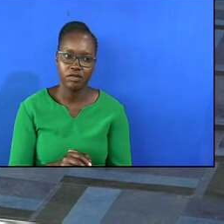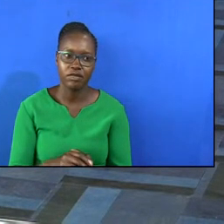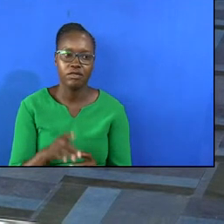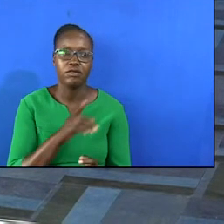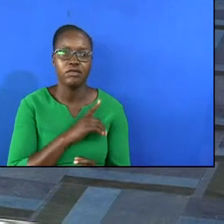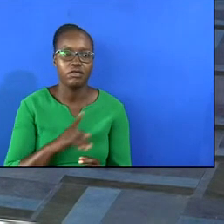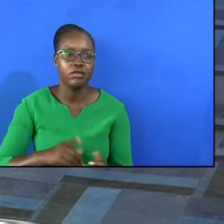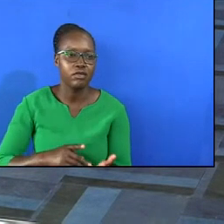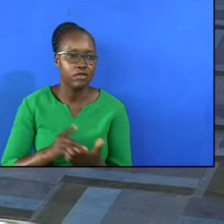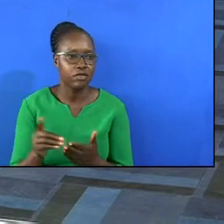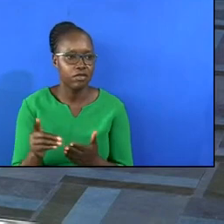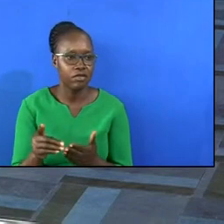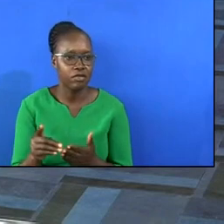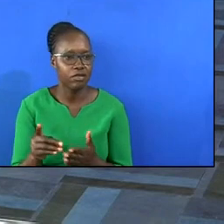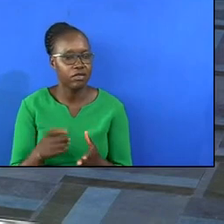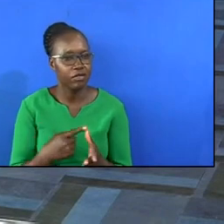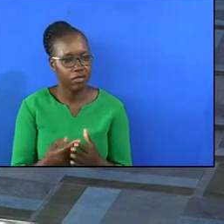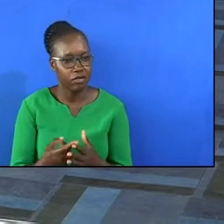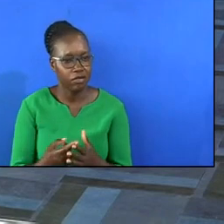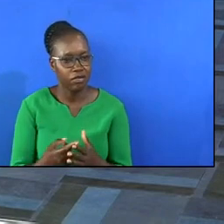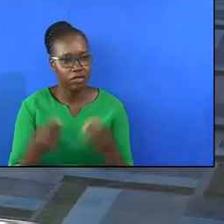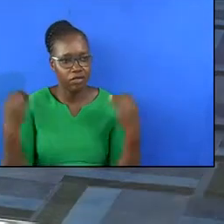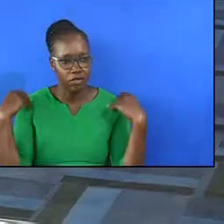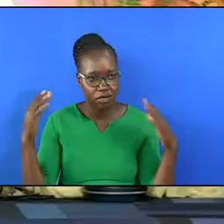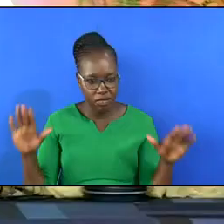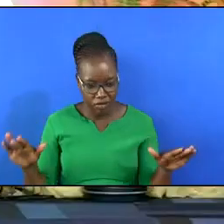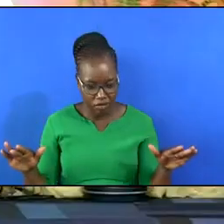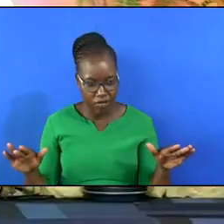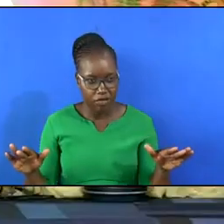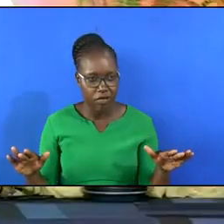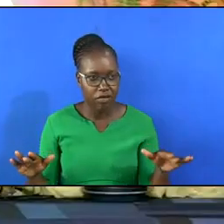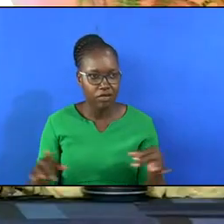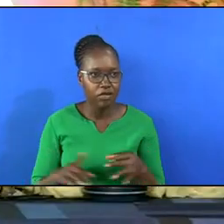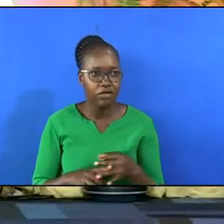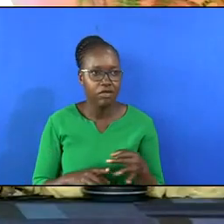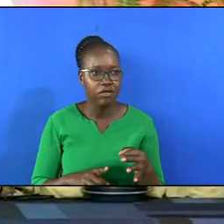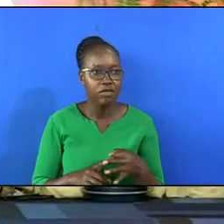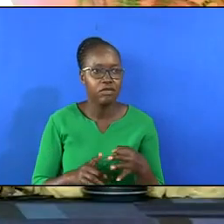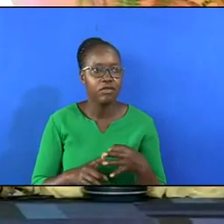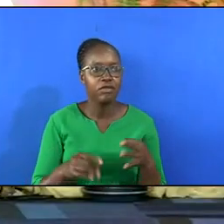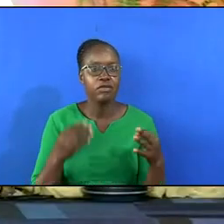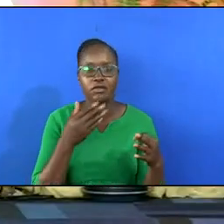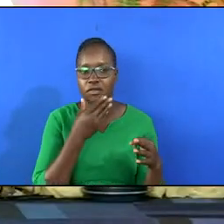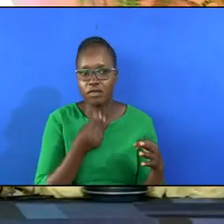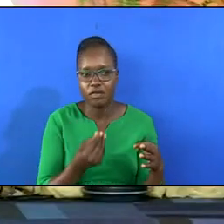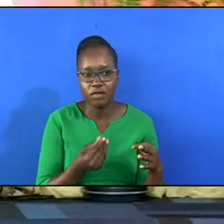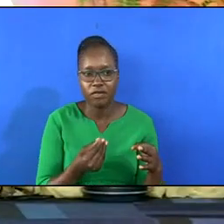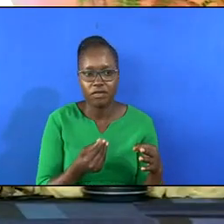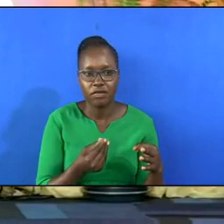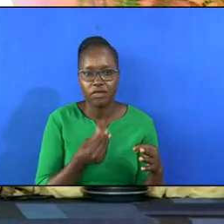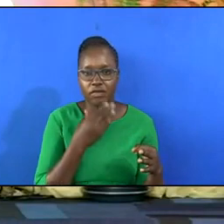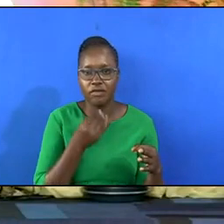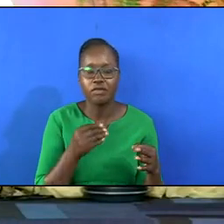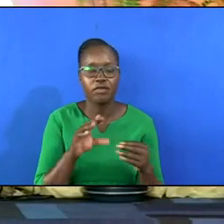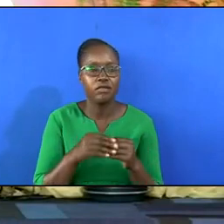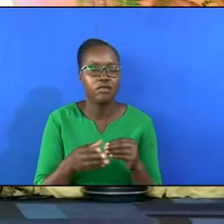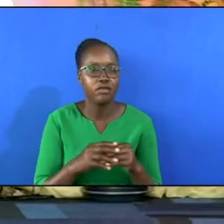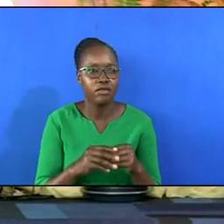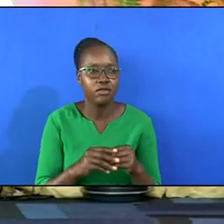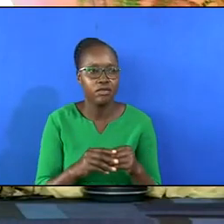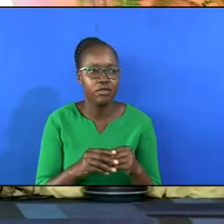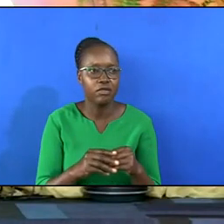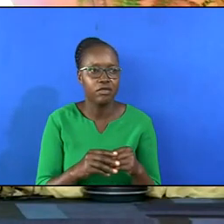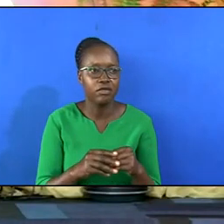divine then we have angels and then we have man man was created